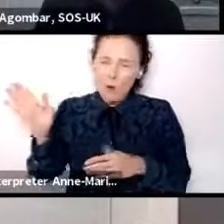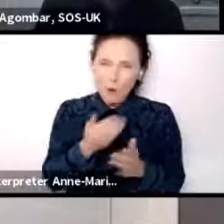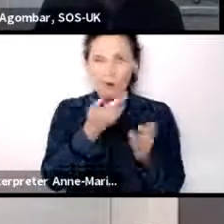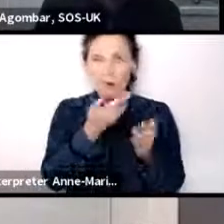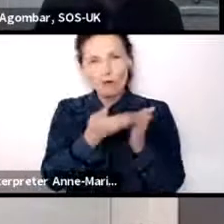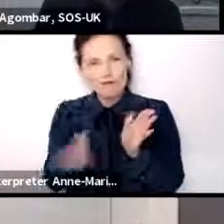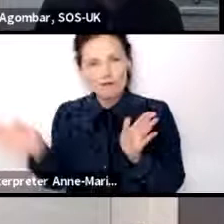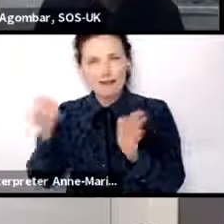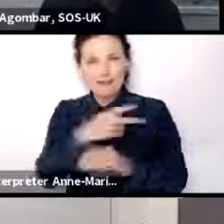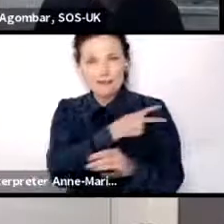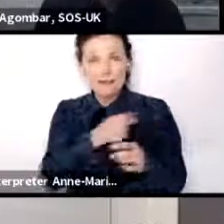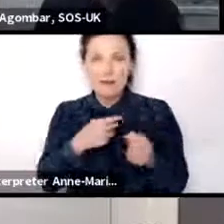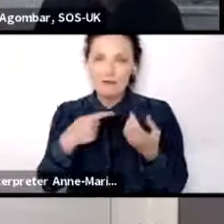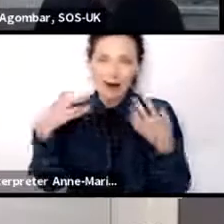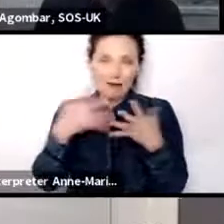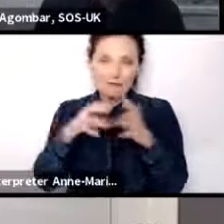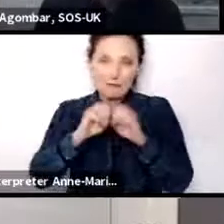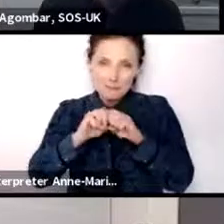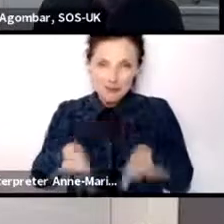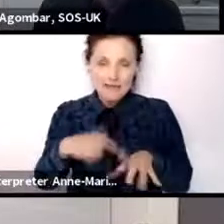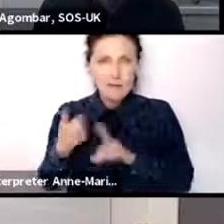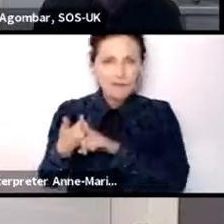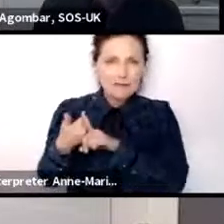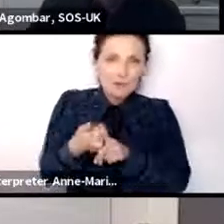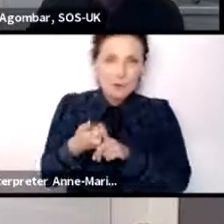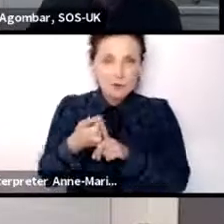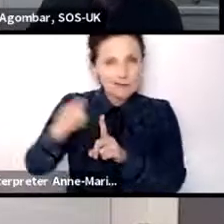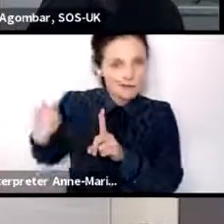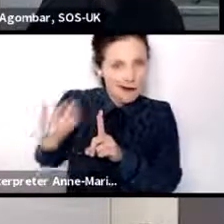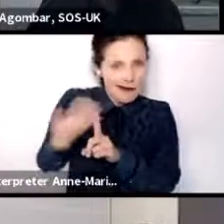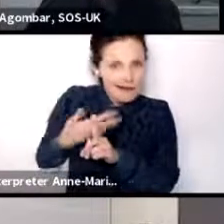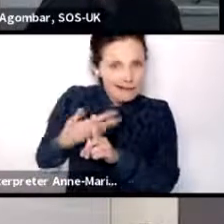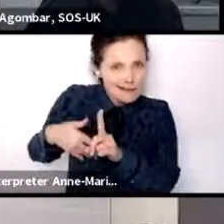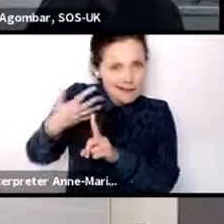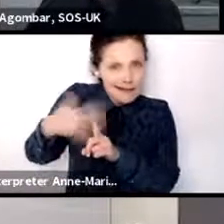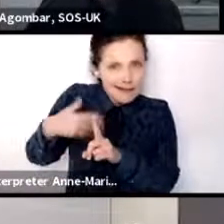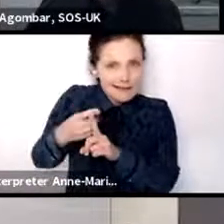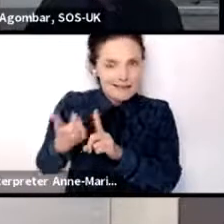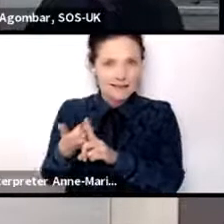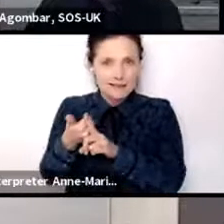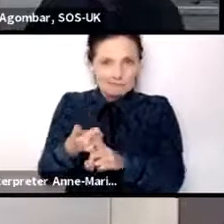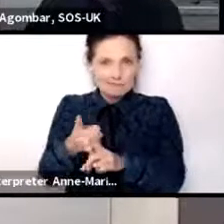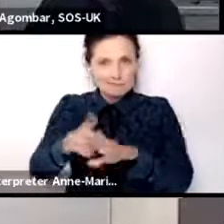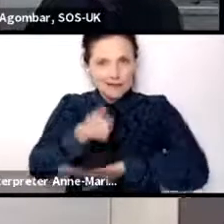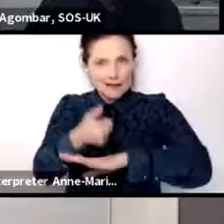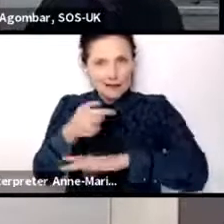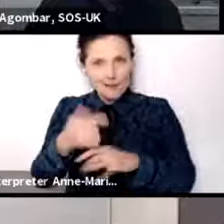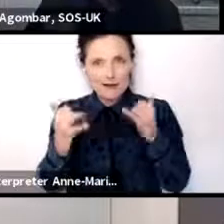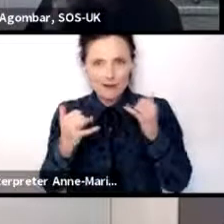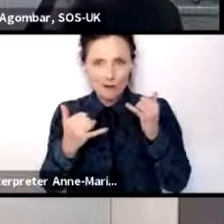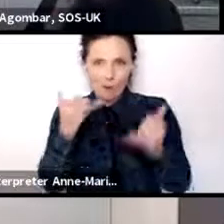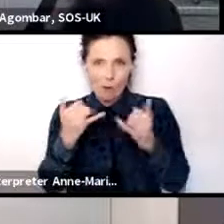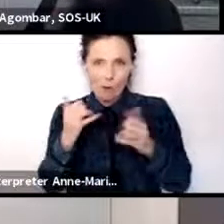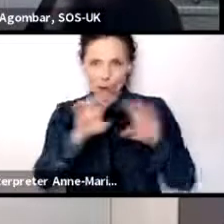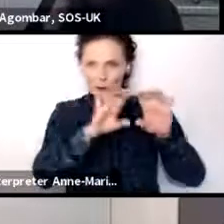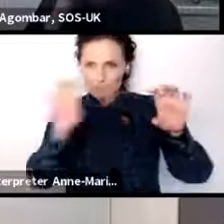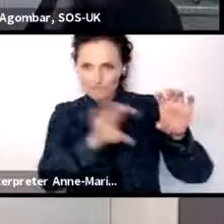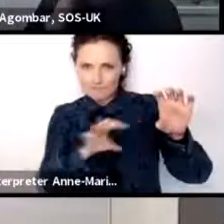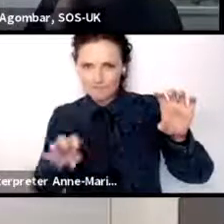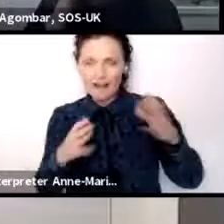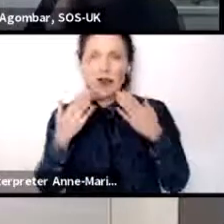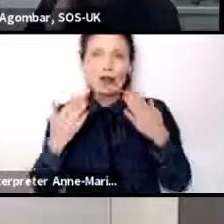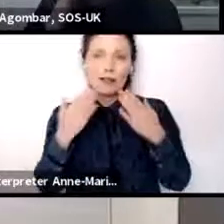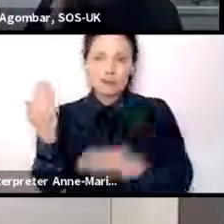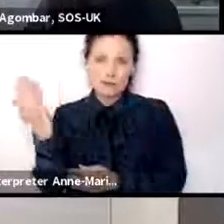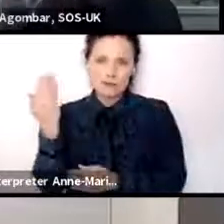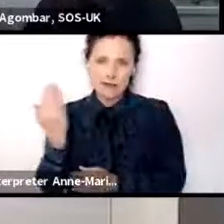supporting behind the scenes to run this call, which has been so important. And a big thank you to our speakers,